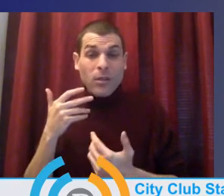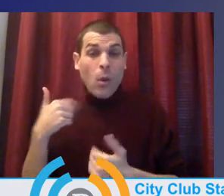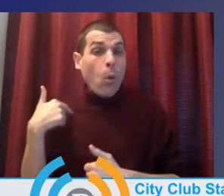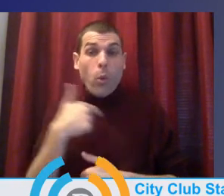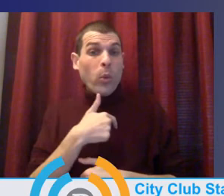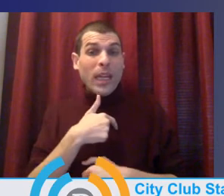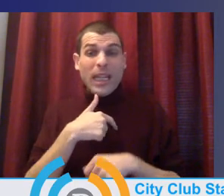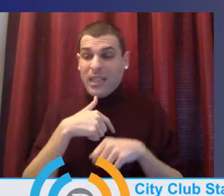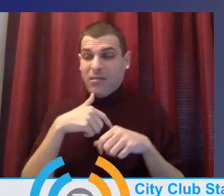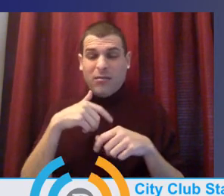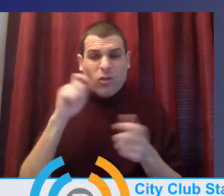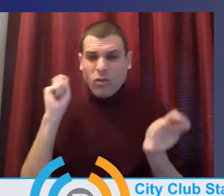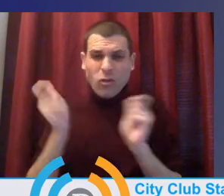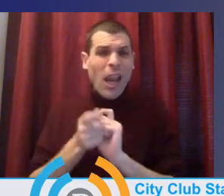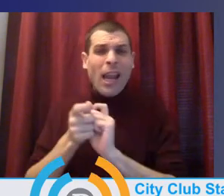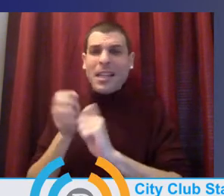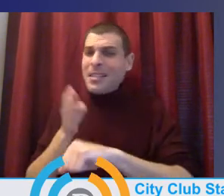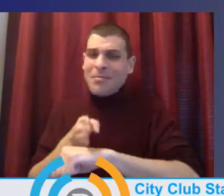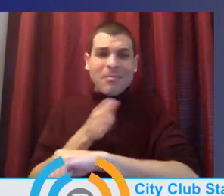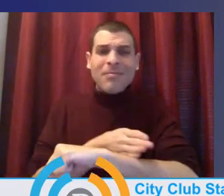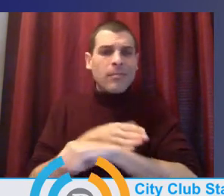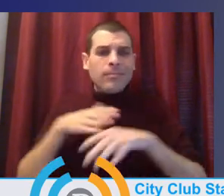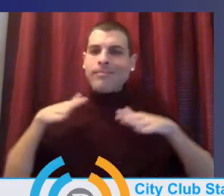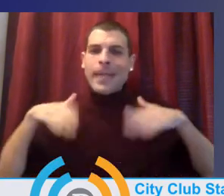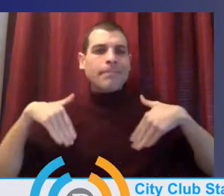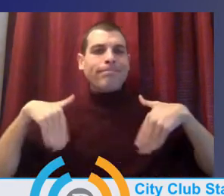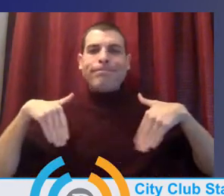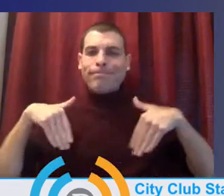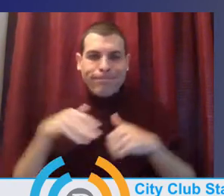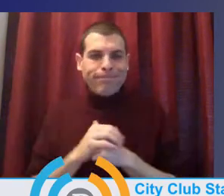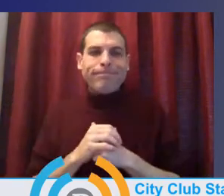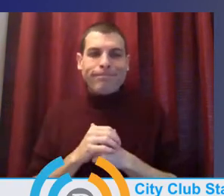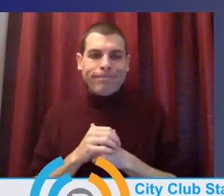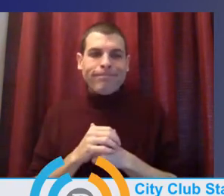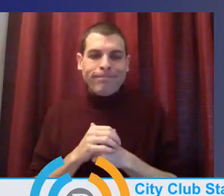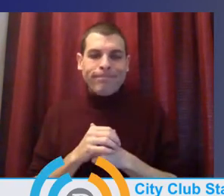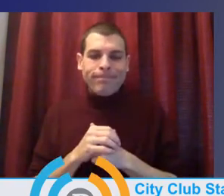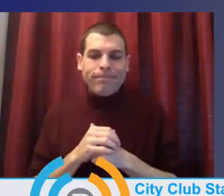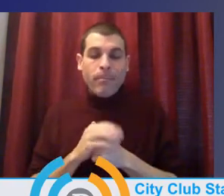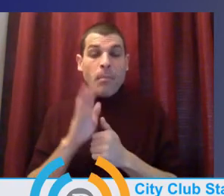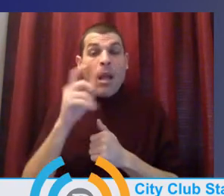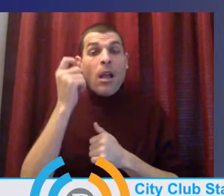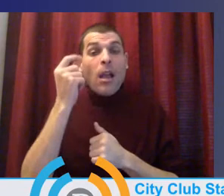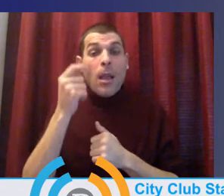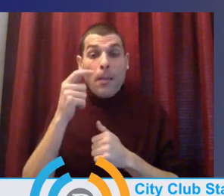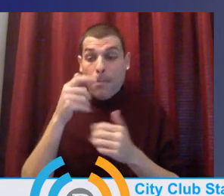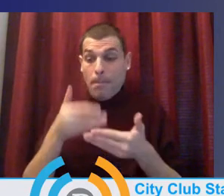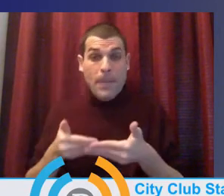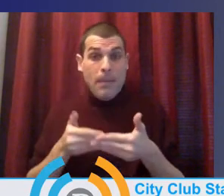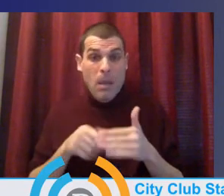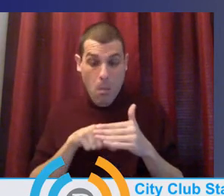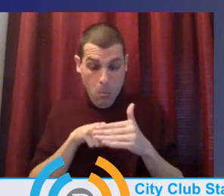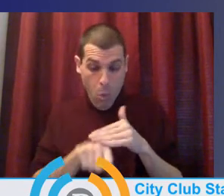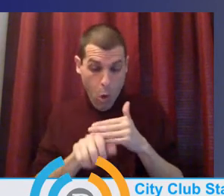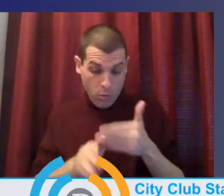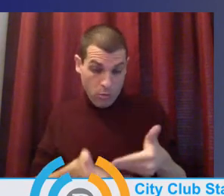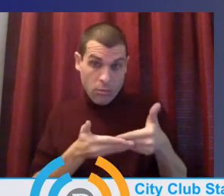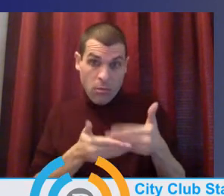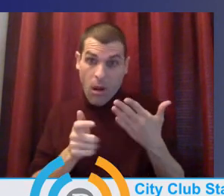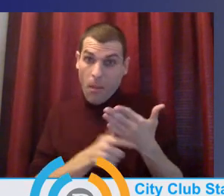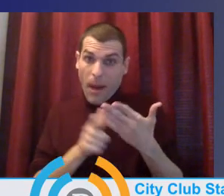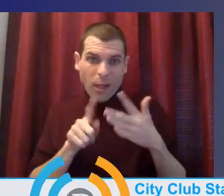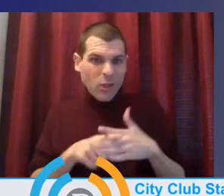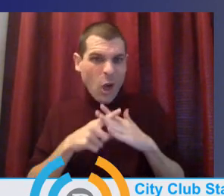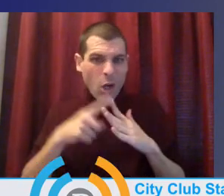what we all know from the science that, you know, um, children are born learning, right? And, um, we don't wait to five or six